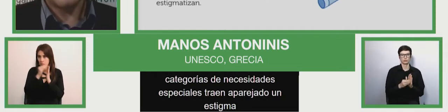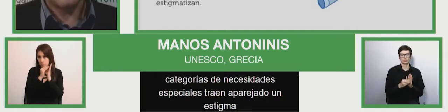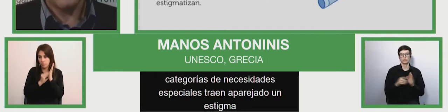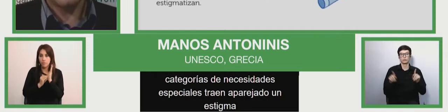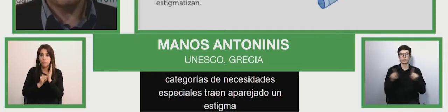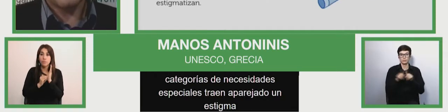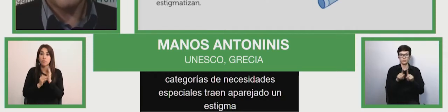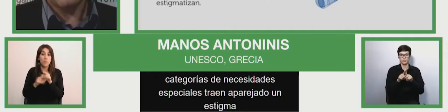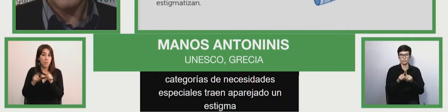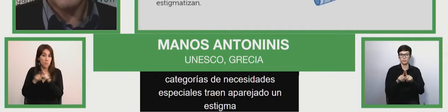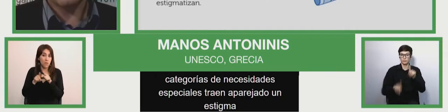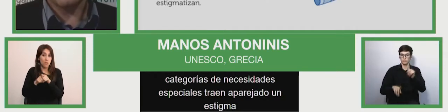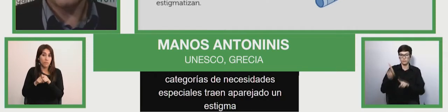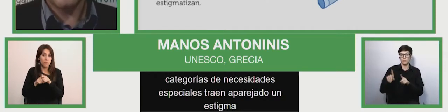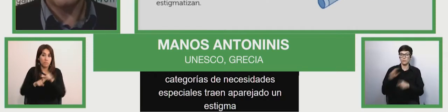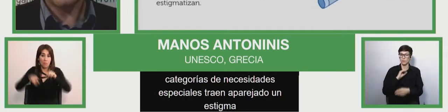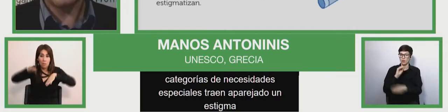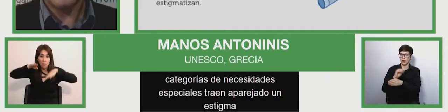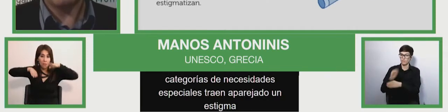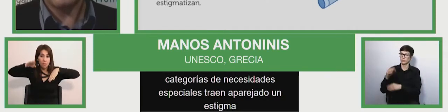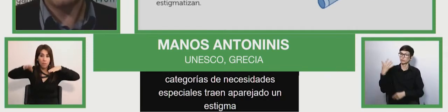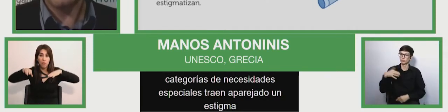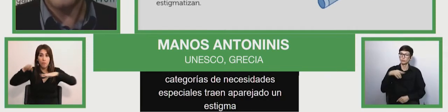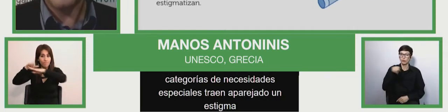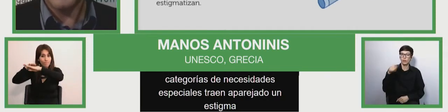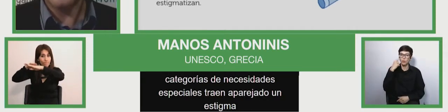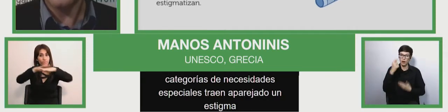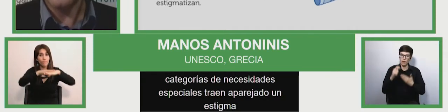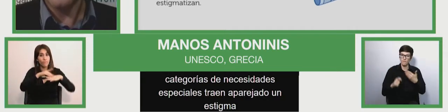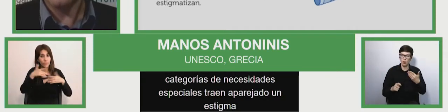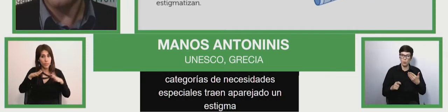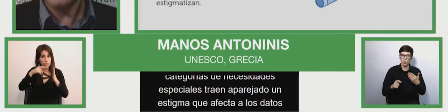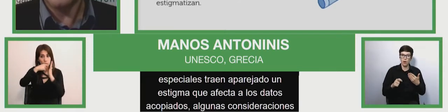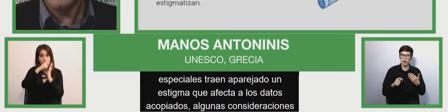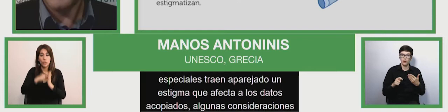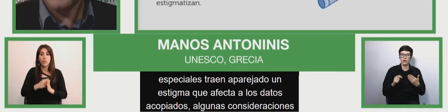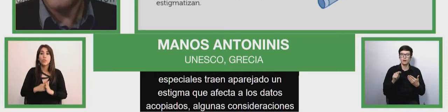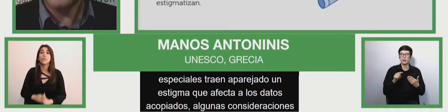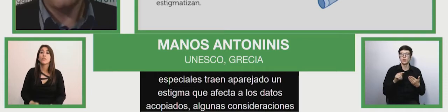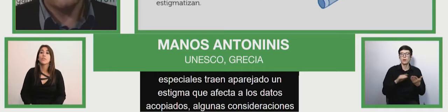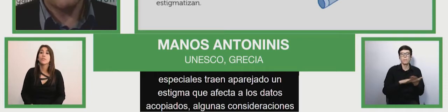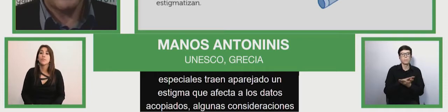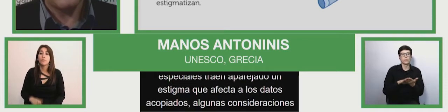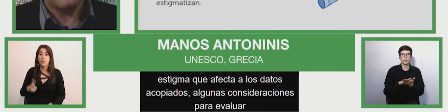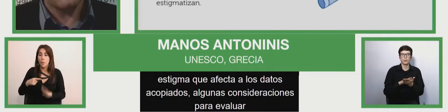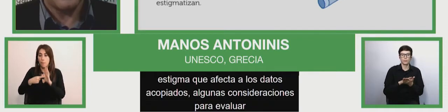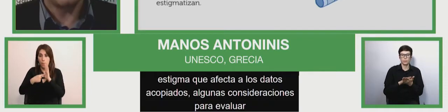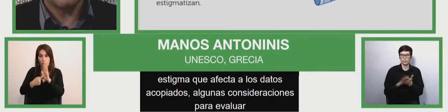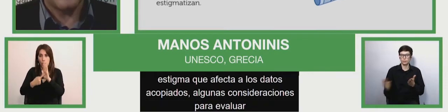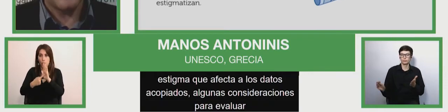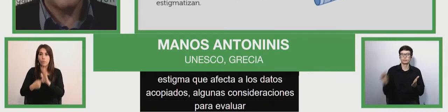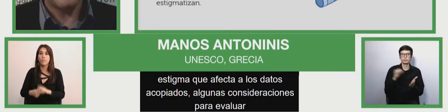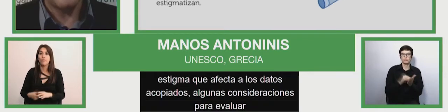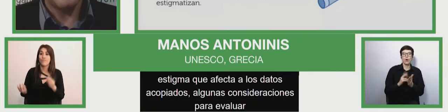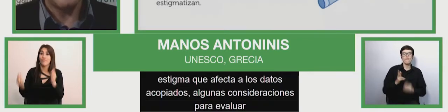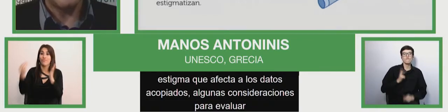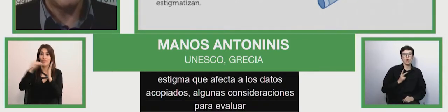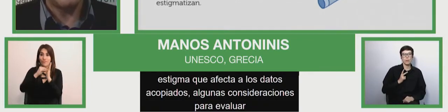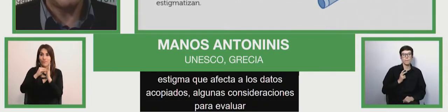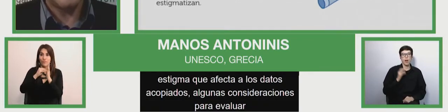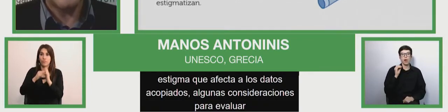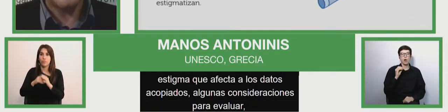Some considerations, in sense, the consequences are if formal or informal and if they are